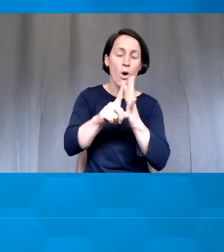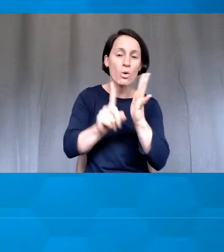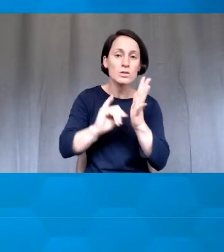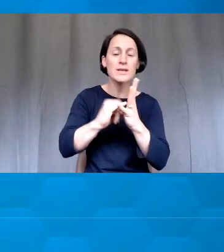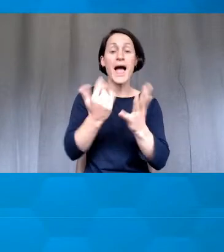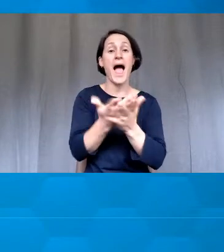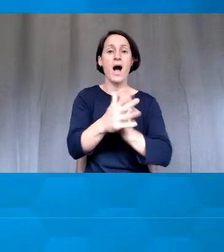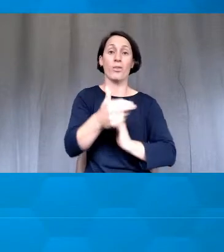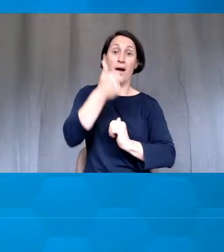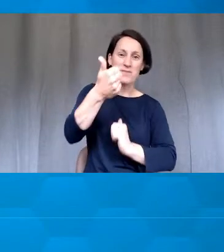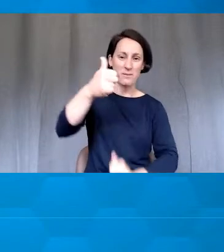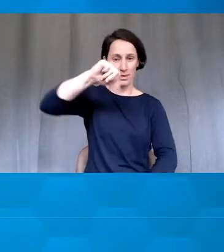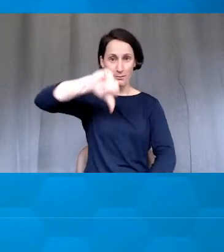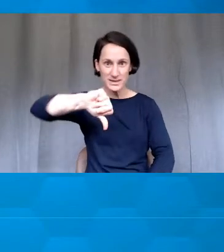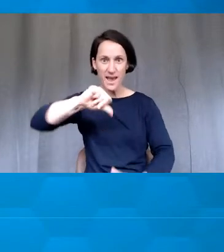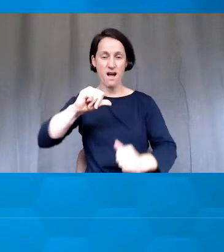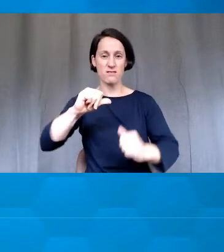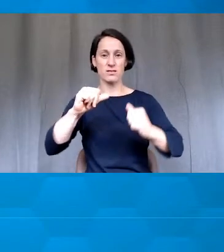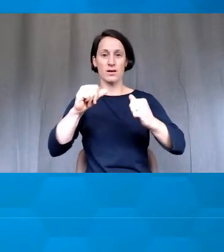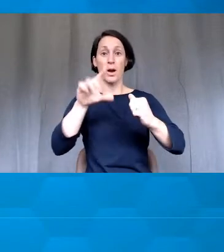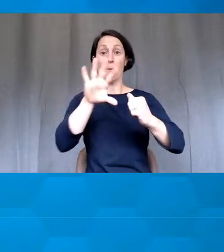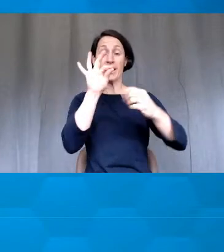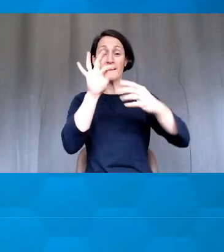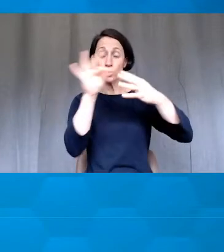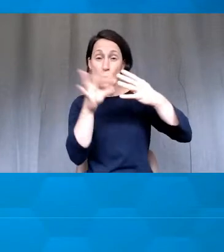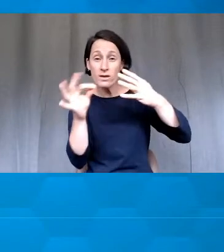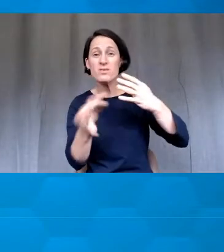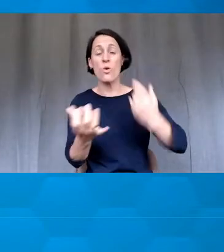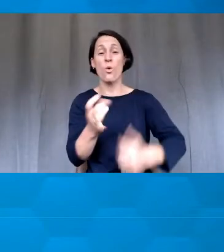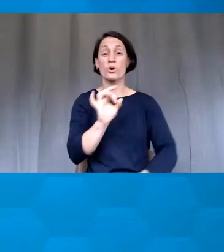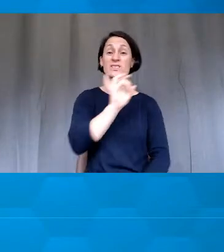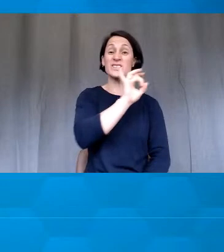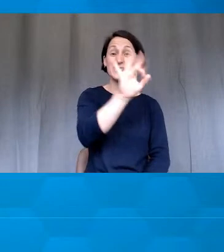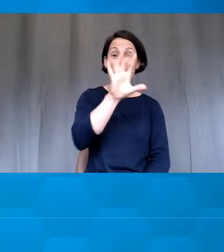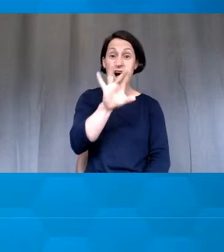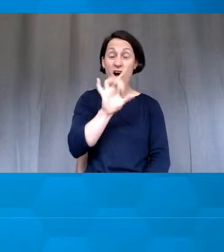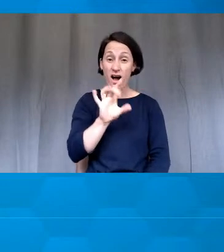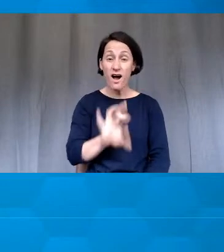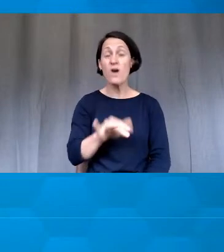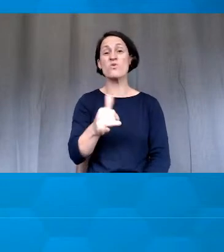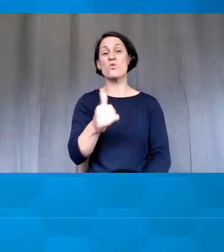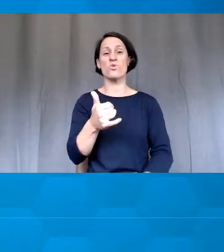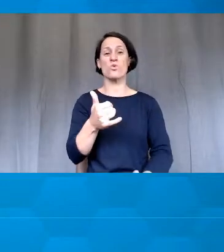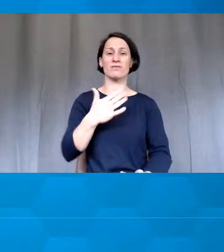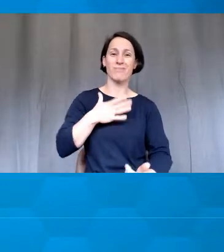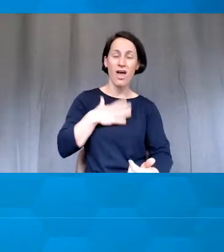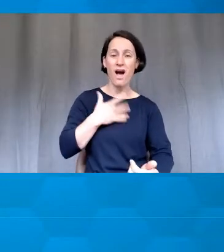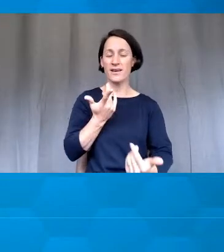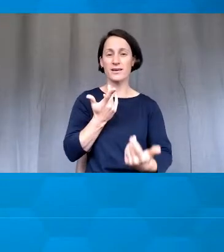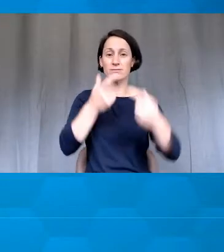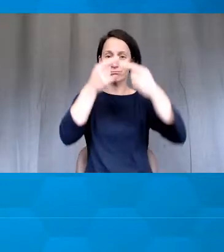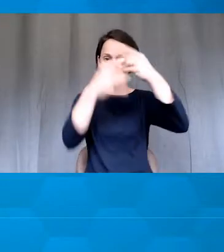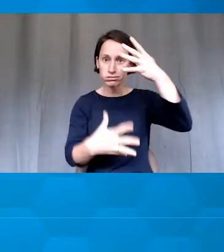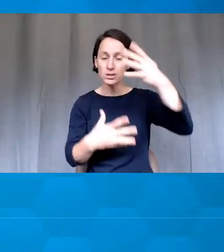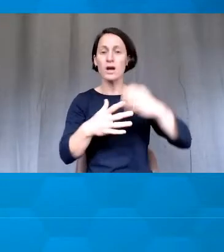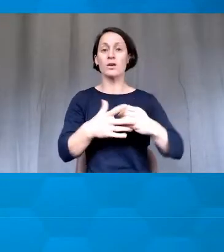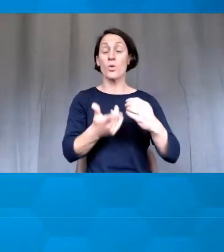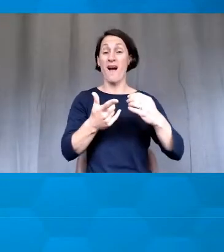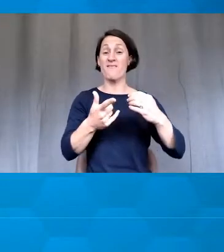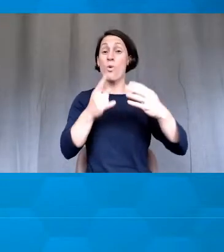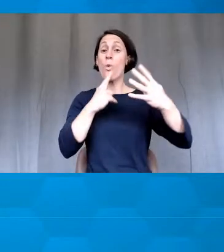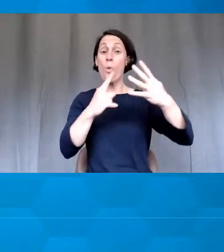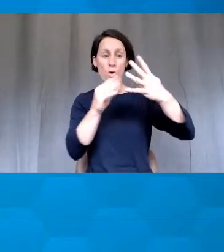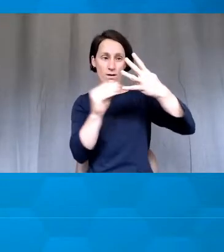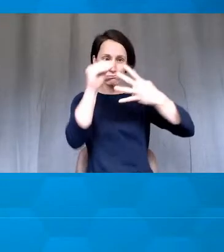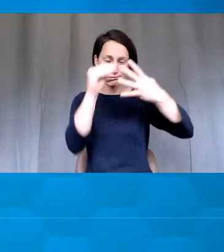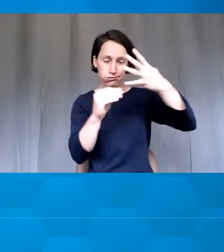thumbs down, multiple choice, rating stars, and some sort of like a Likert type scale. You've got a rank order as well as